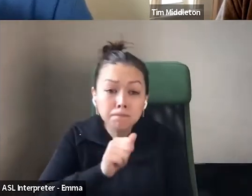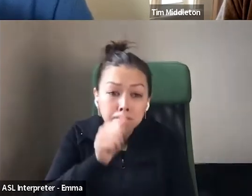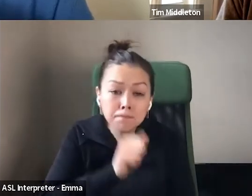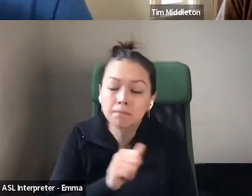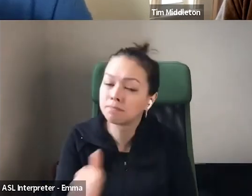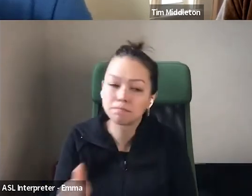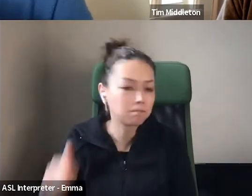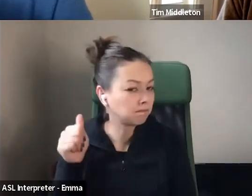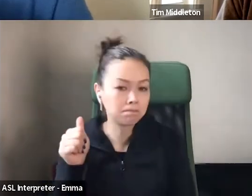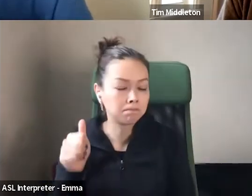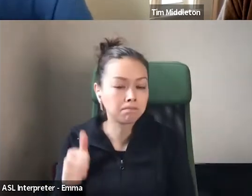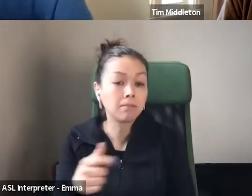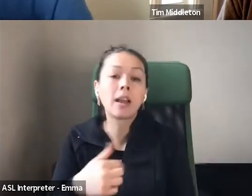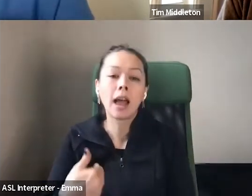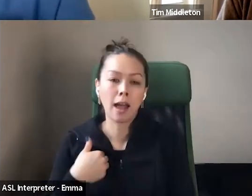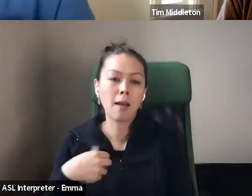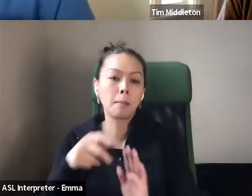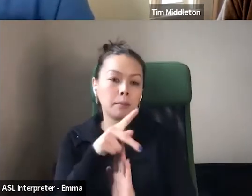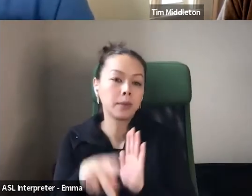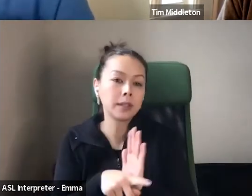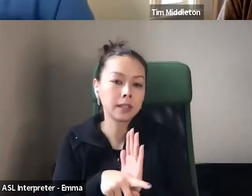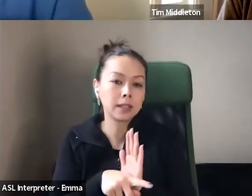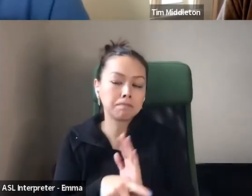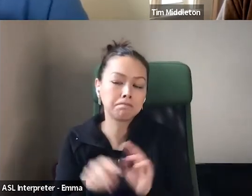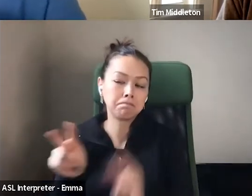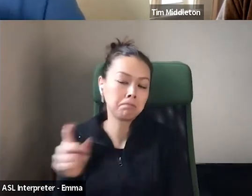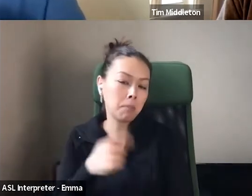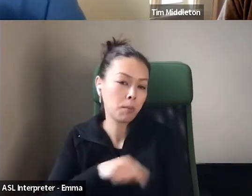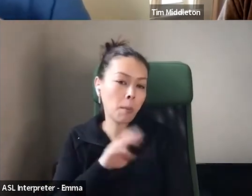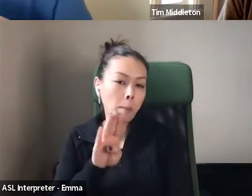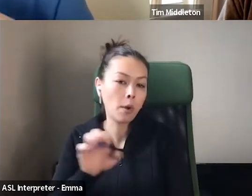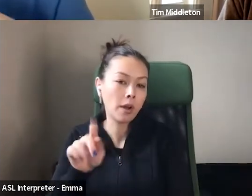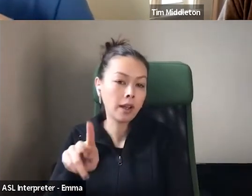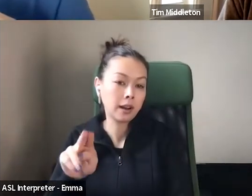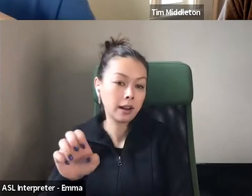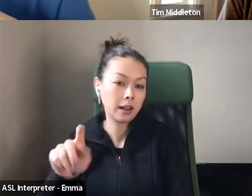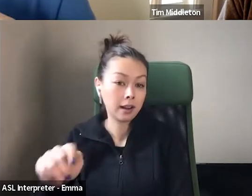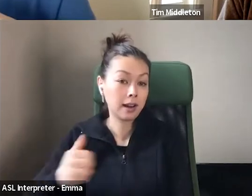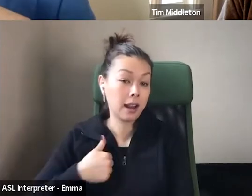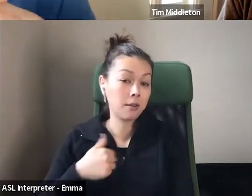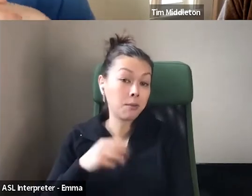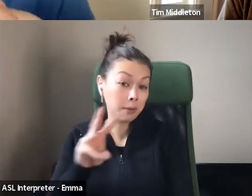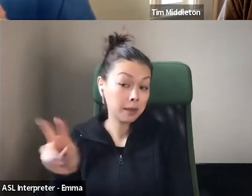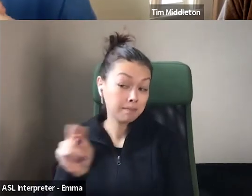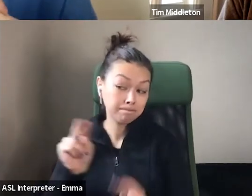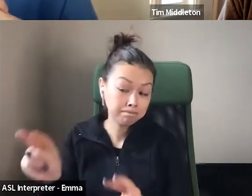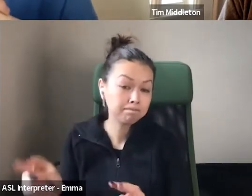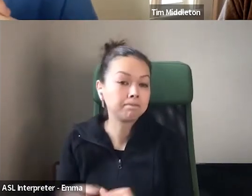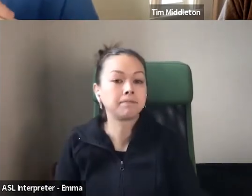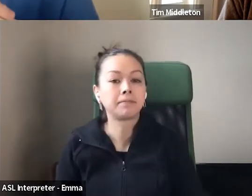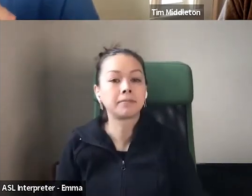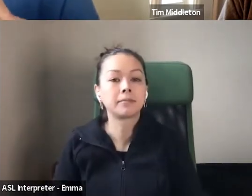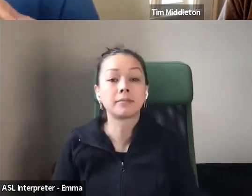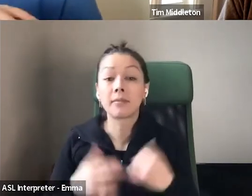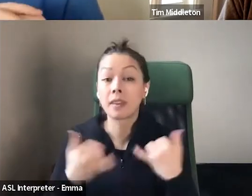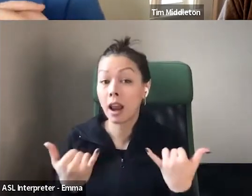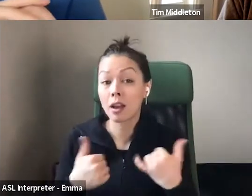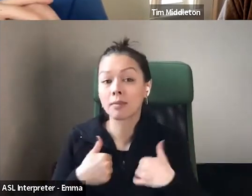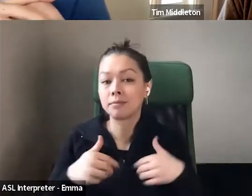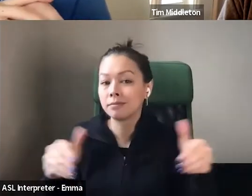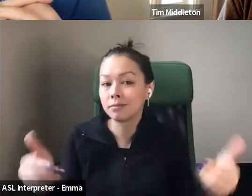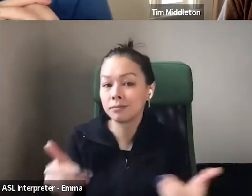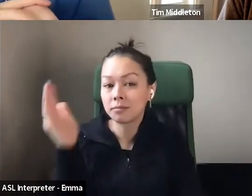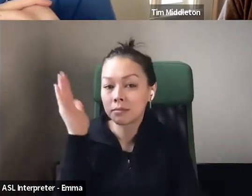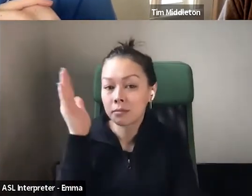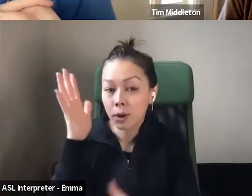.ca slash code of conduct. Now it is my pleasure to introduce our speakers. Lori Whiteman